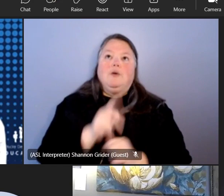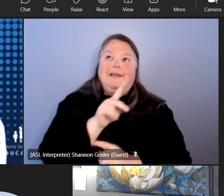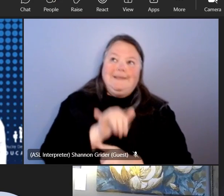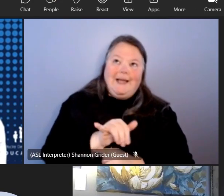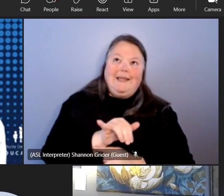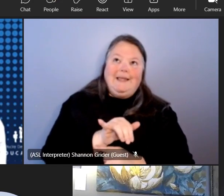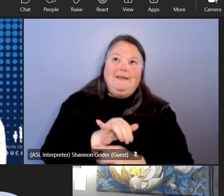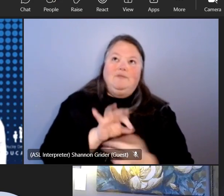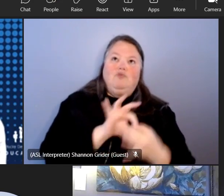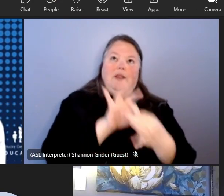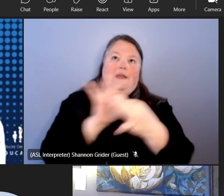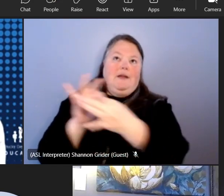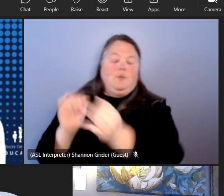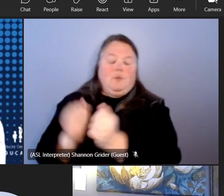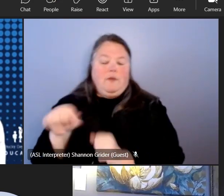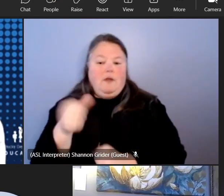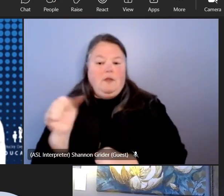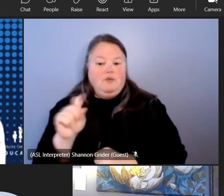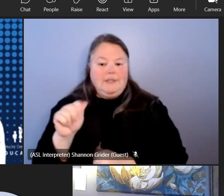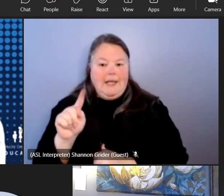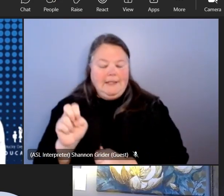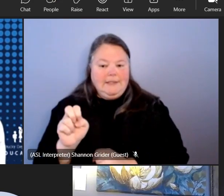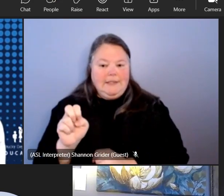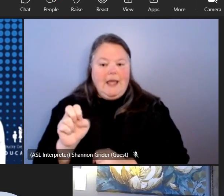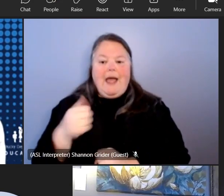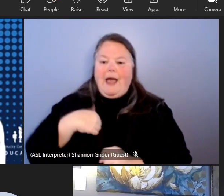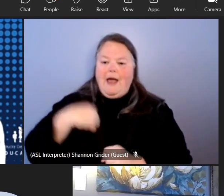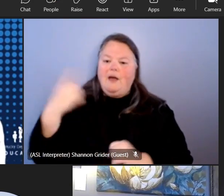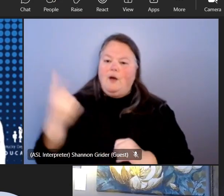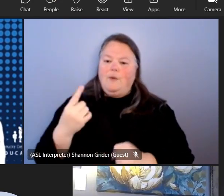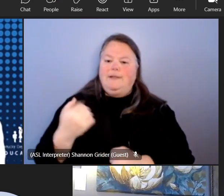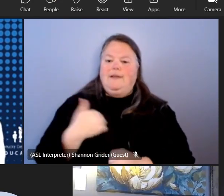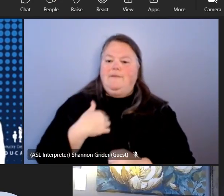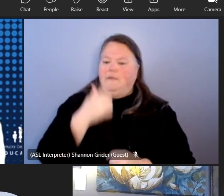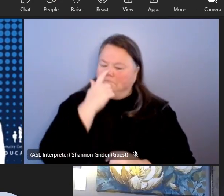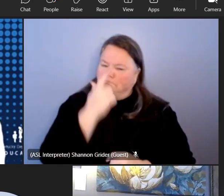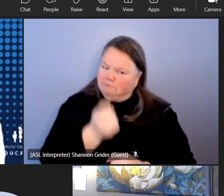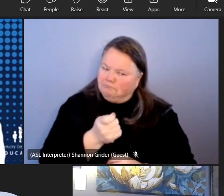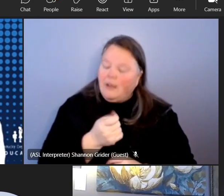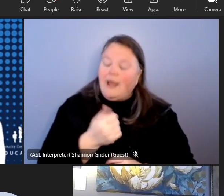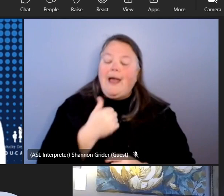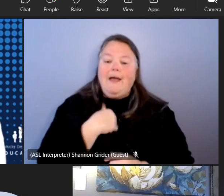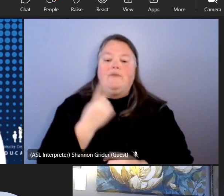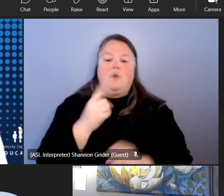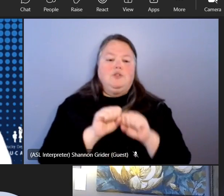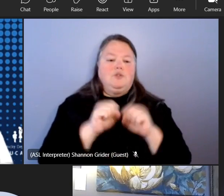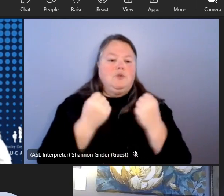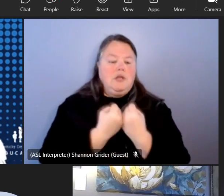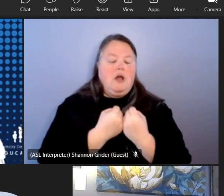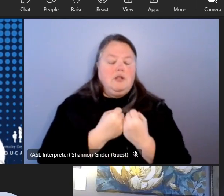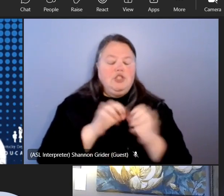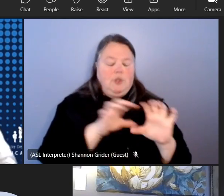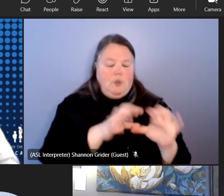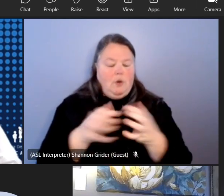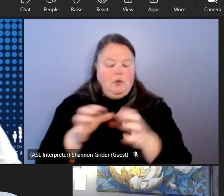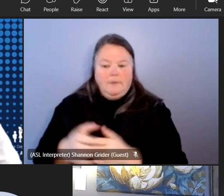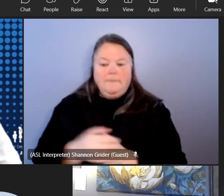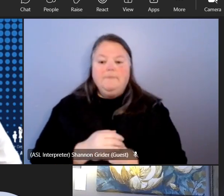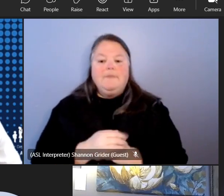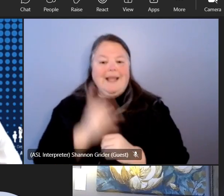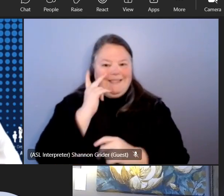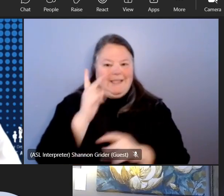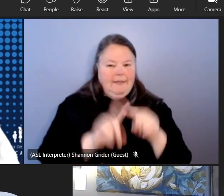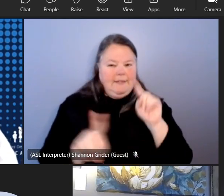to other states um but some i have a sociology course um and seeing the difference the